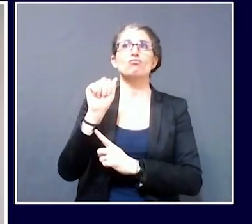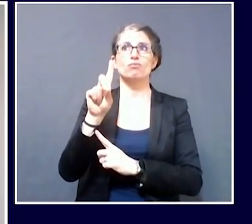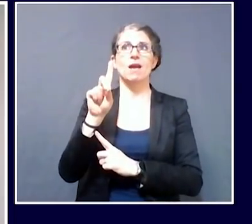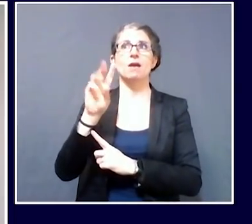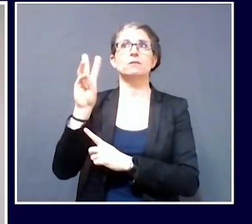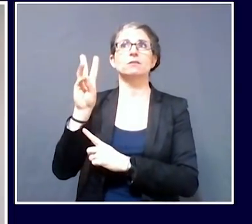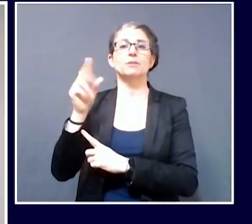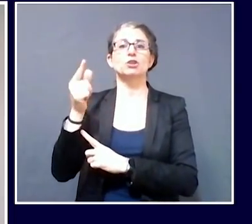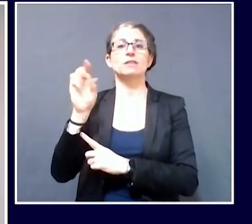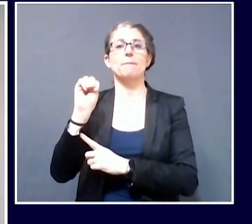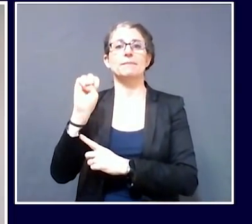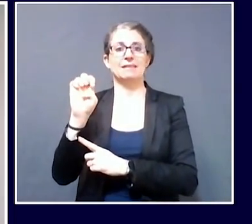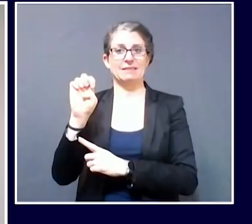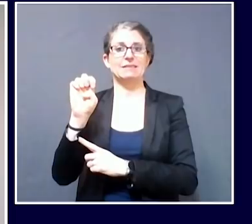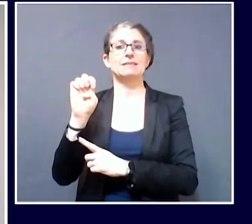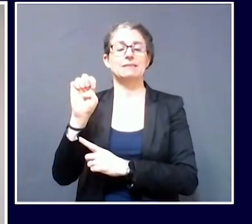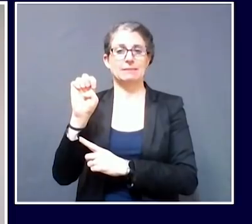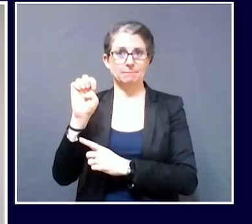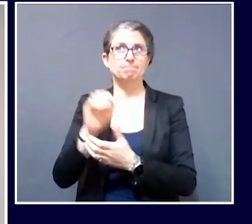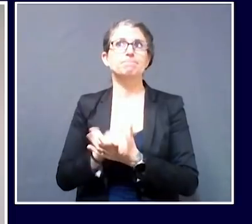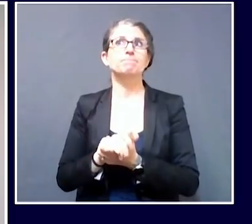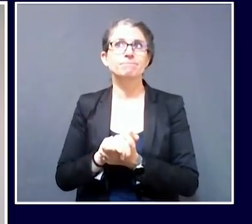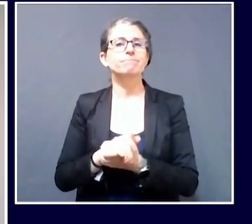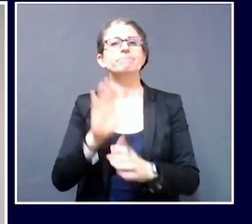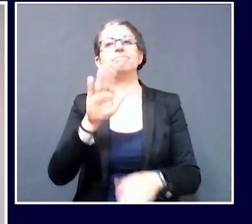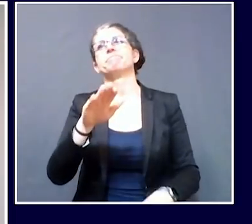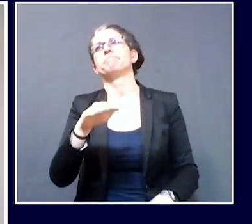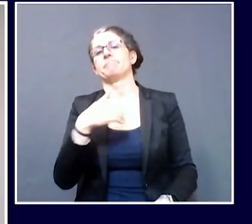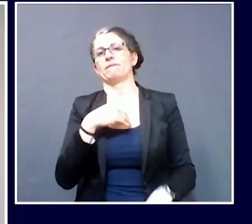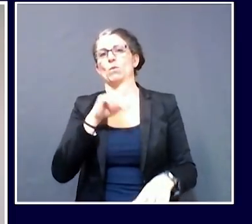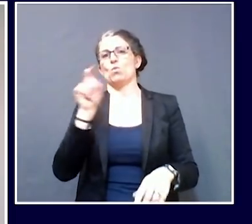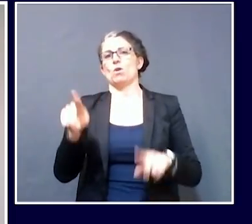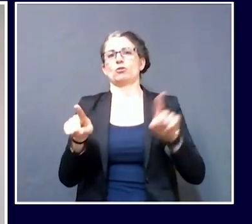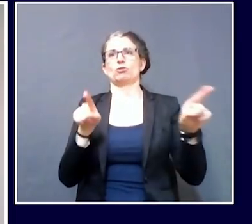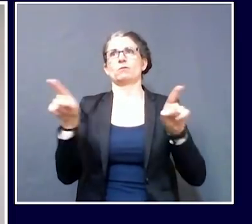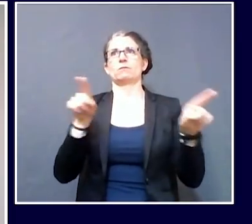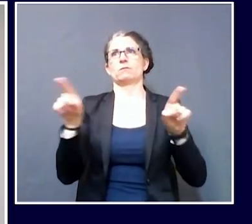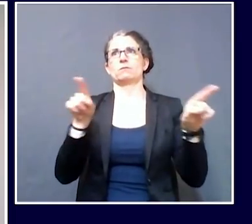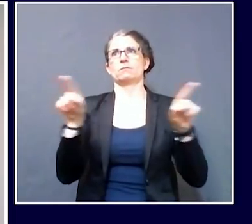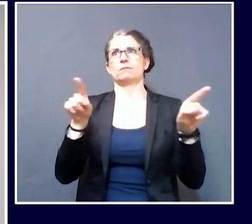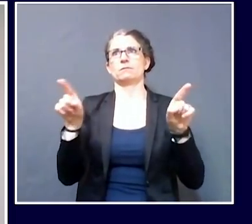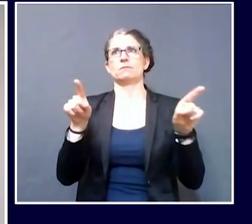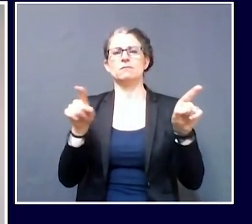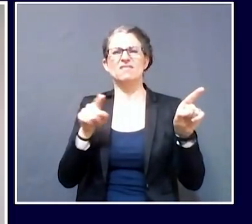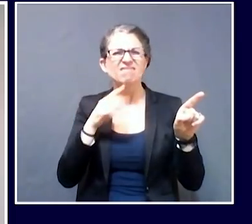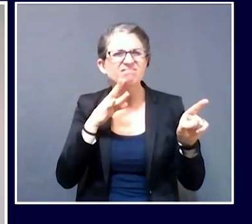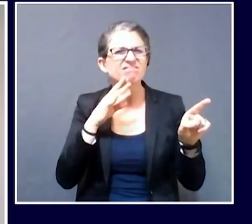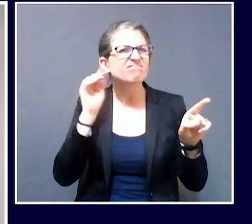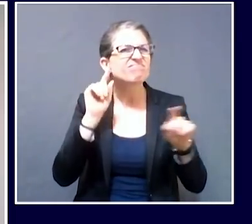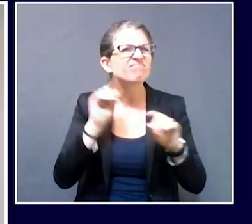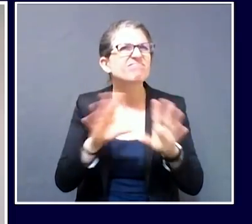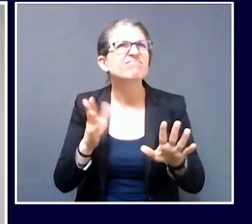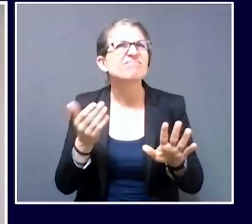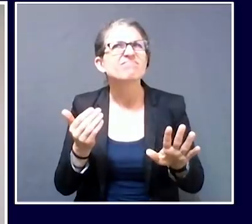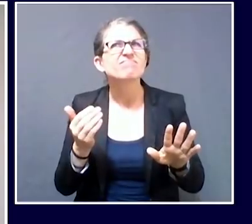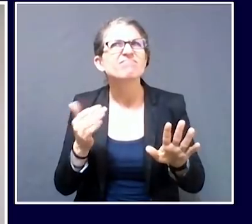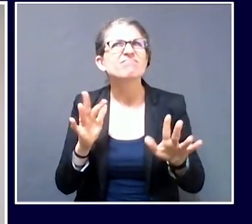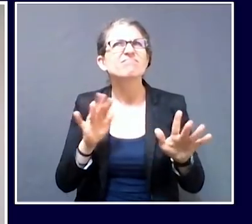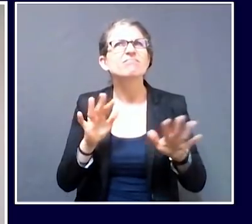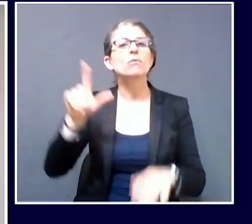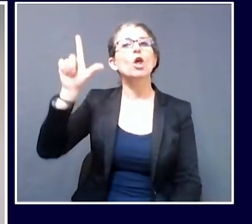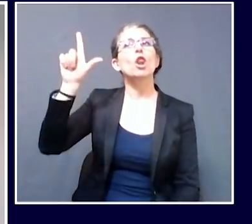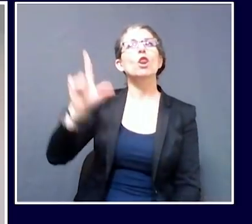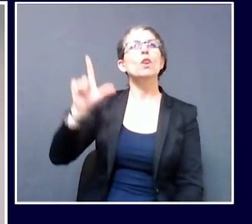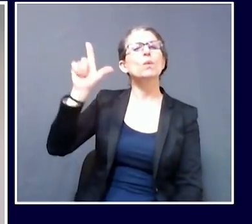question for each of you. First, you kind of cut out. Was that Montello Manor in Lewiston? Your audio cut out. Yep.